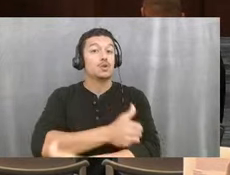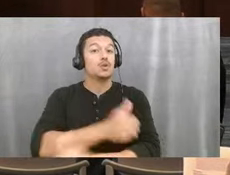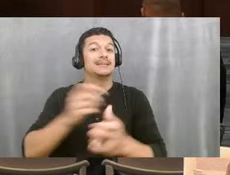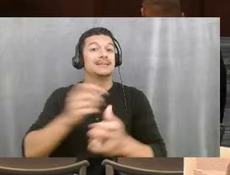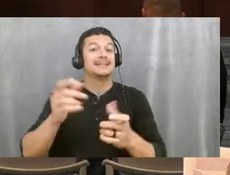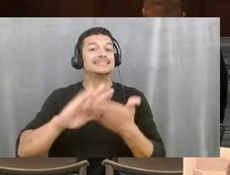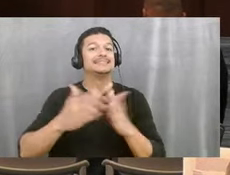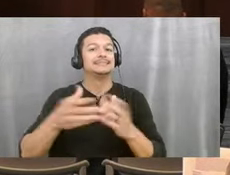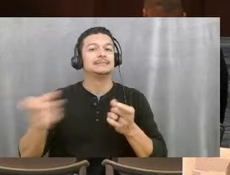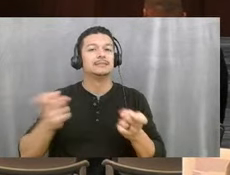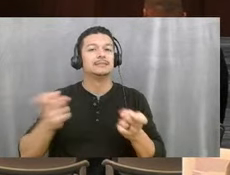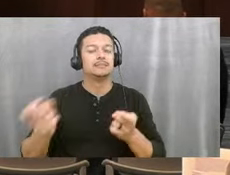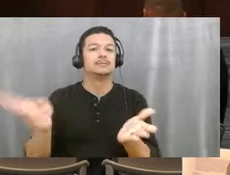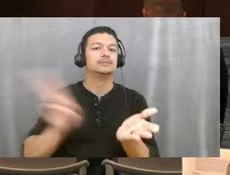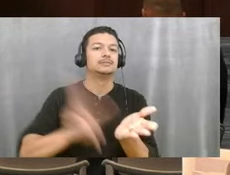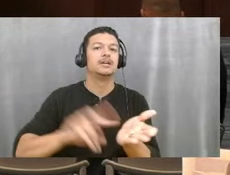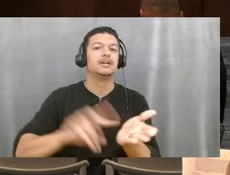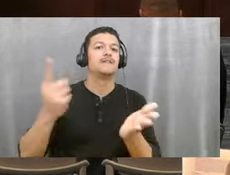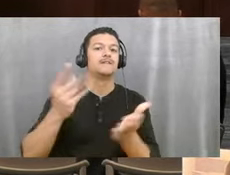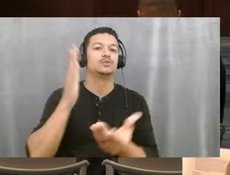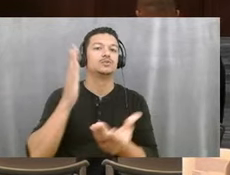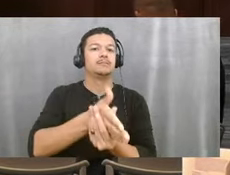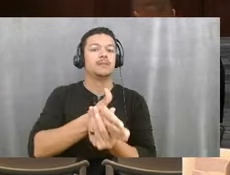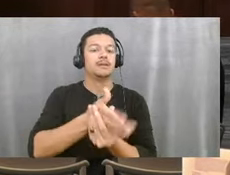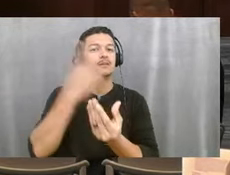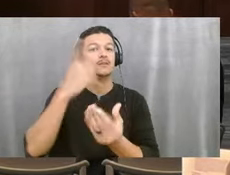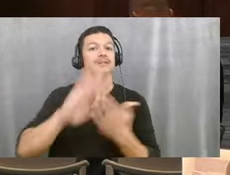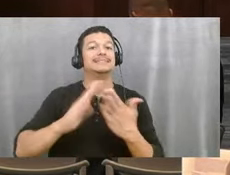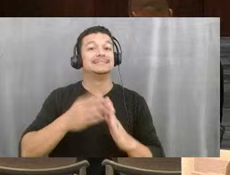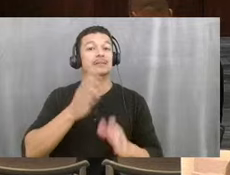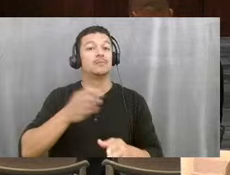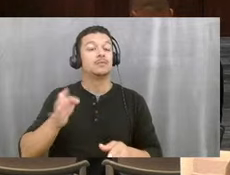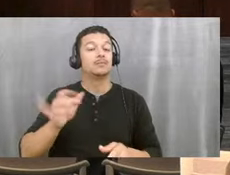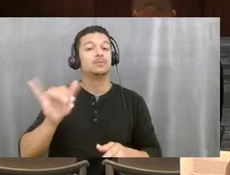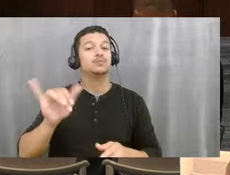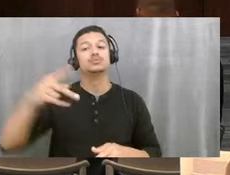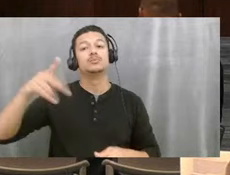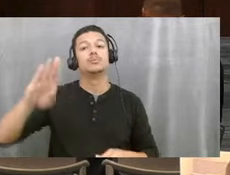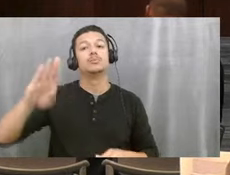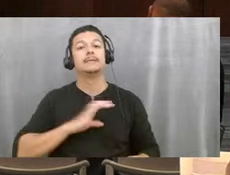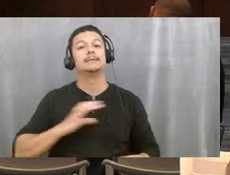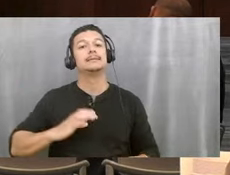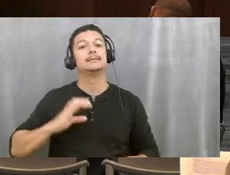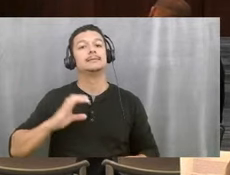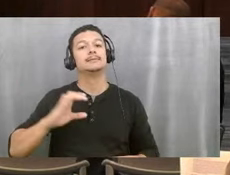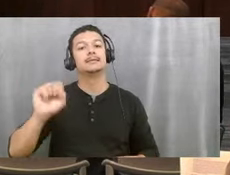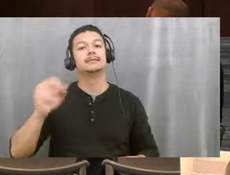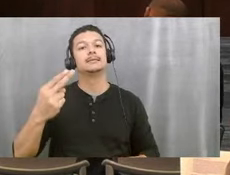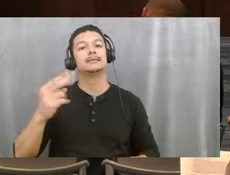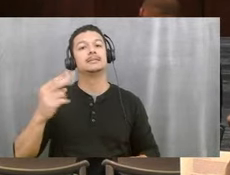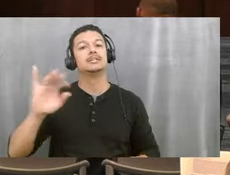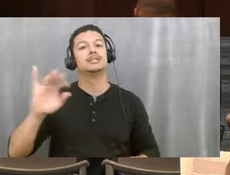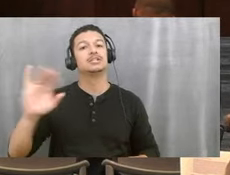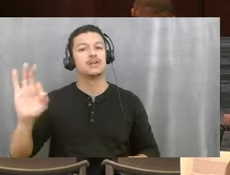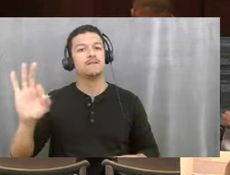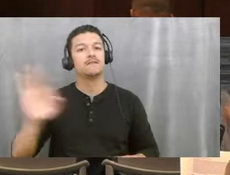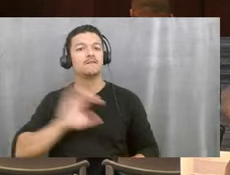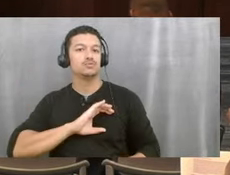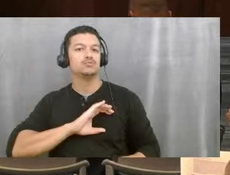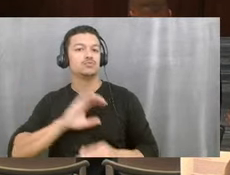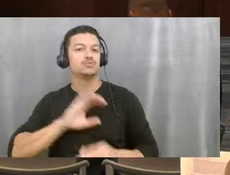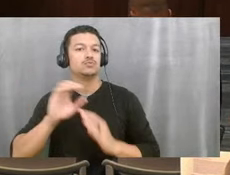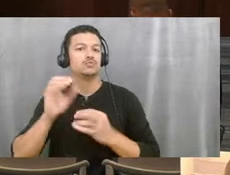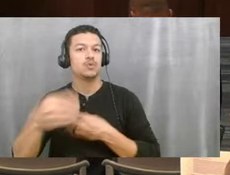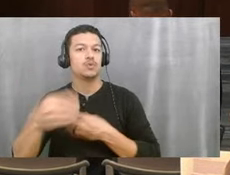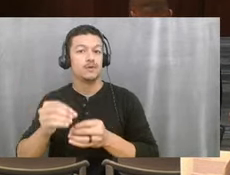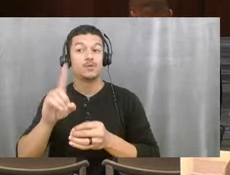first amendment of the interlocal agreement between the city of Boyne Beach and the Palm Beach County Sheriff's Office providing $111,000 in additional funds